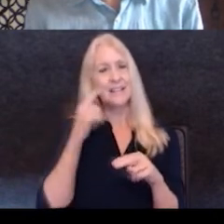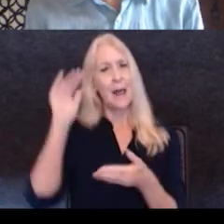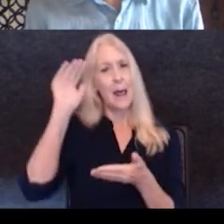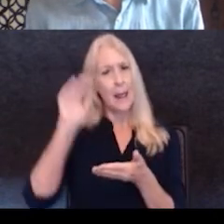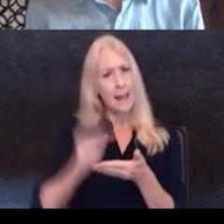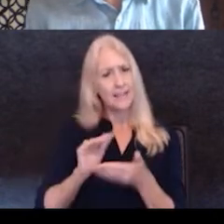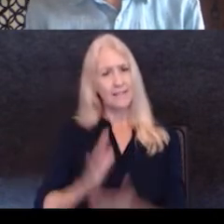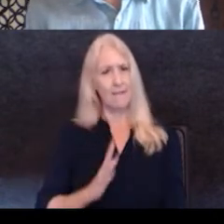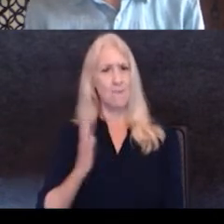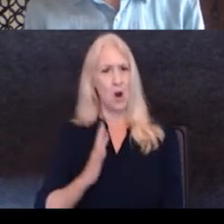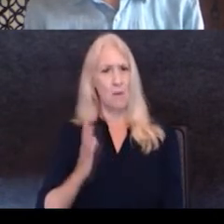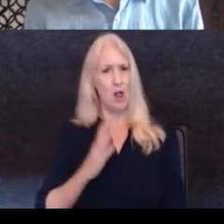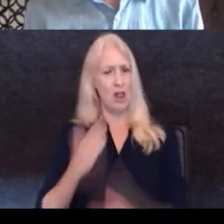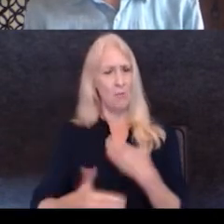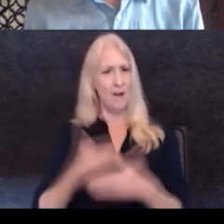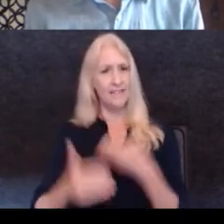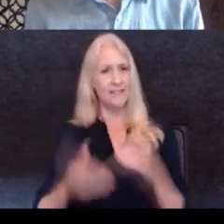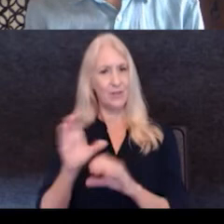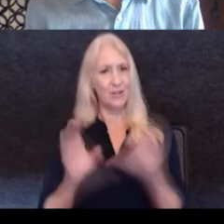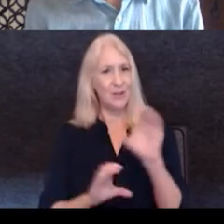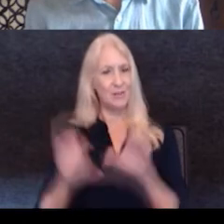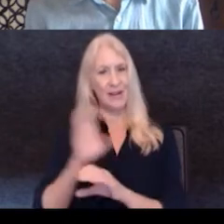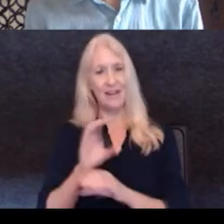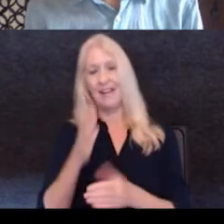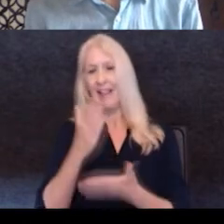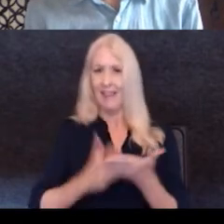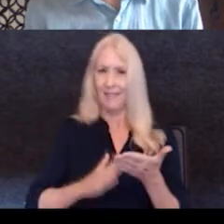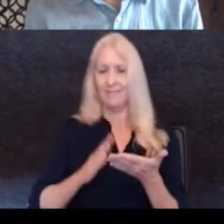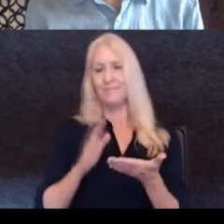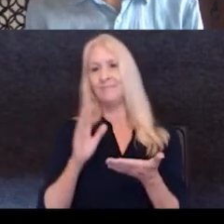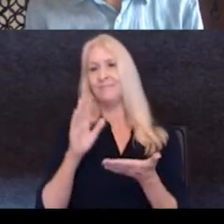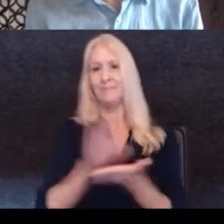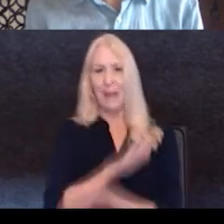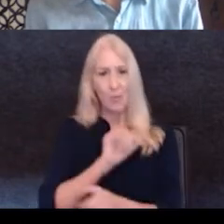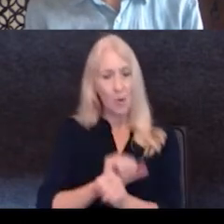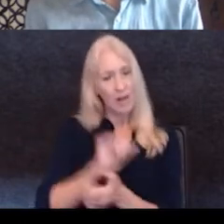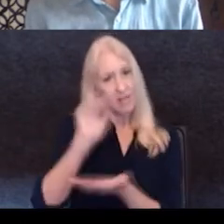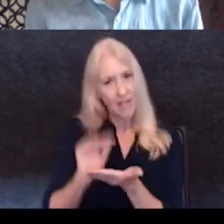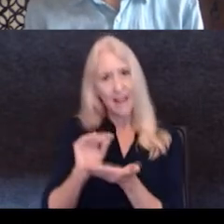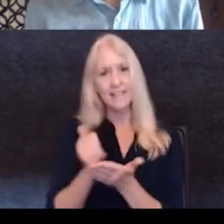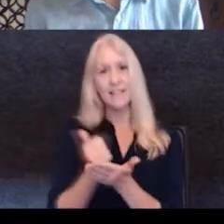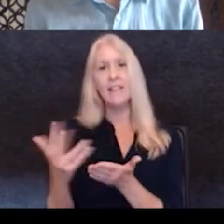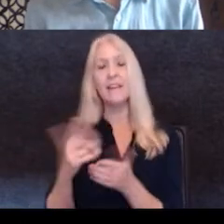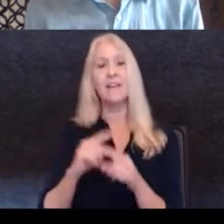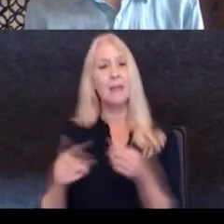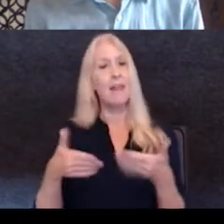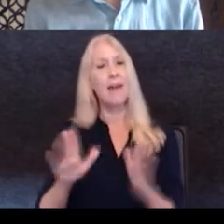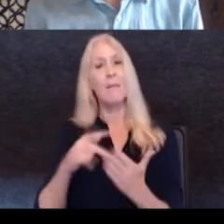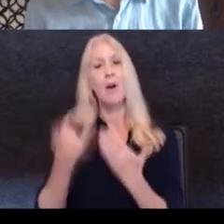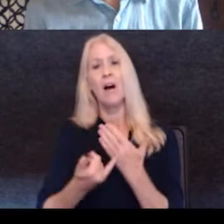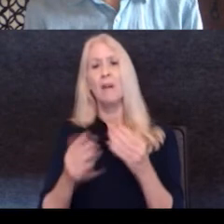formal process of construction, less legal, less paperwork, so to say. And it allows for the project to be more